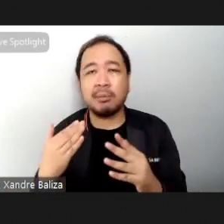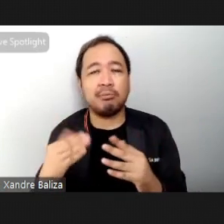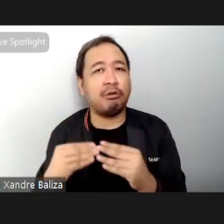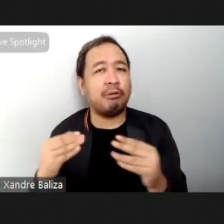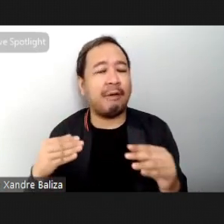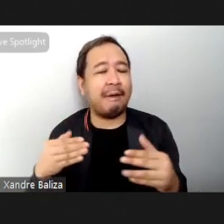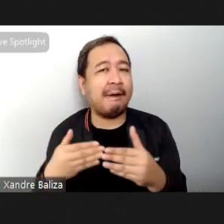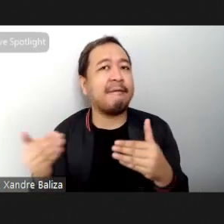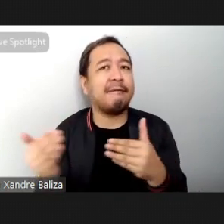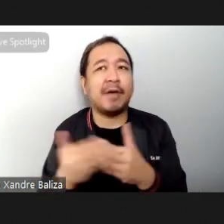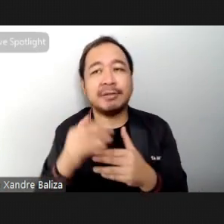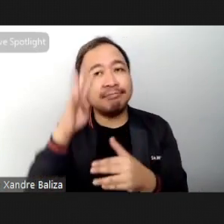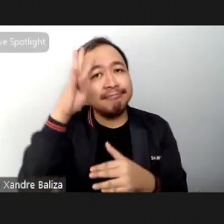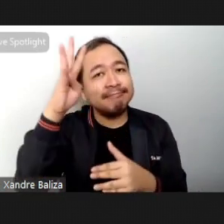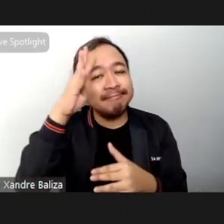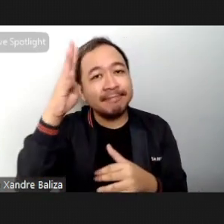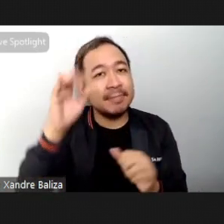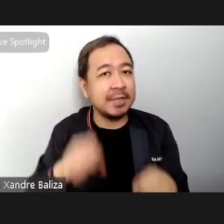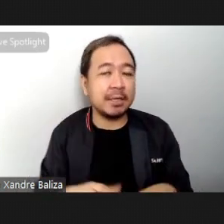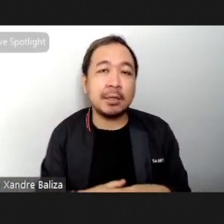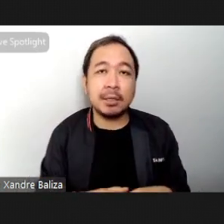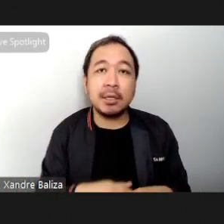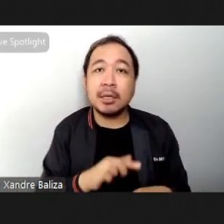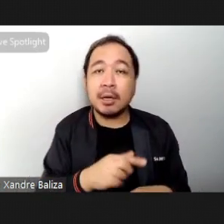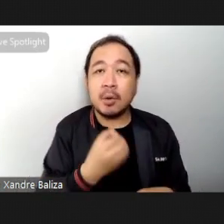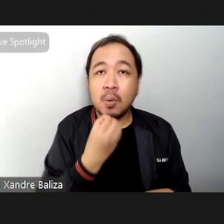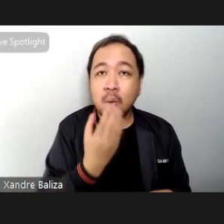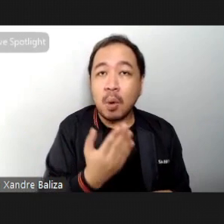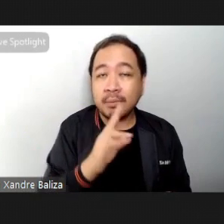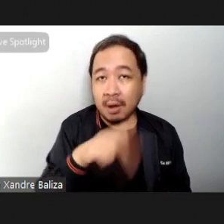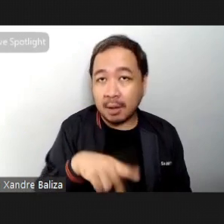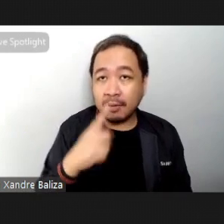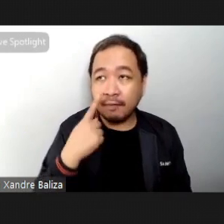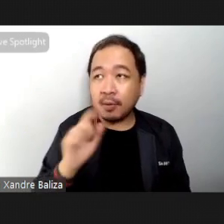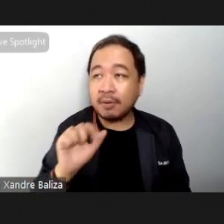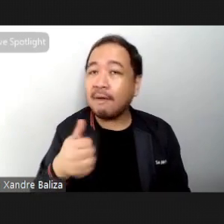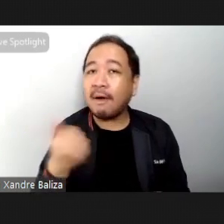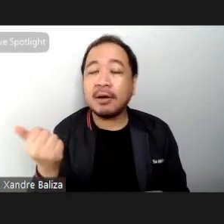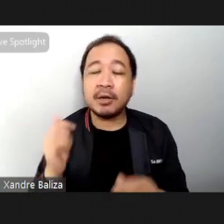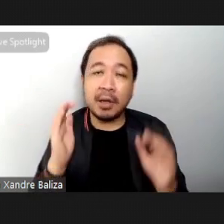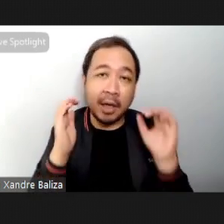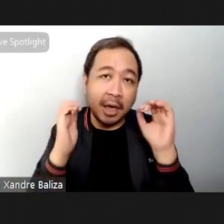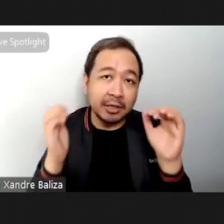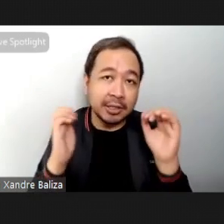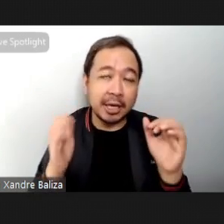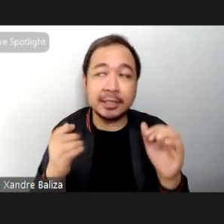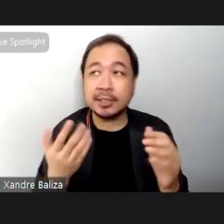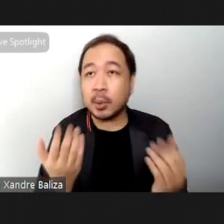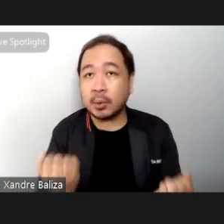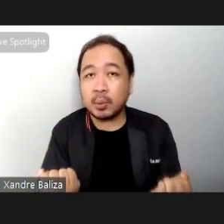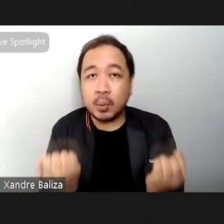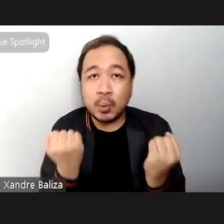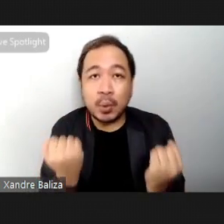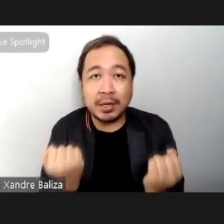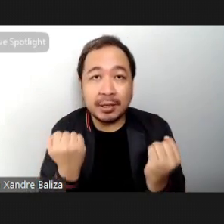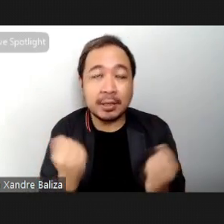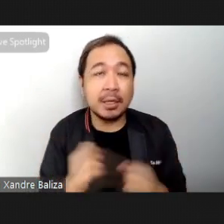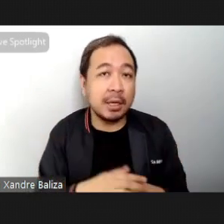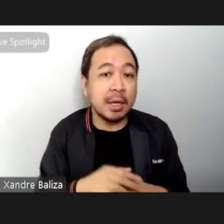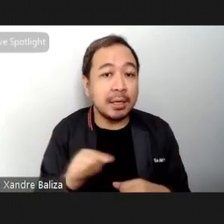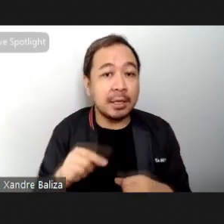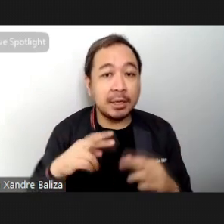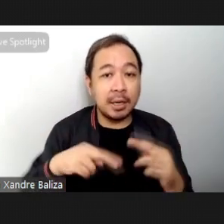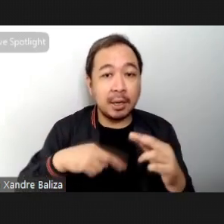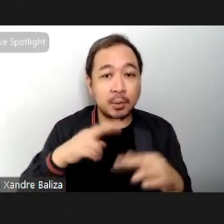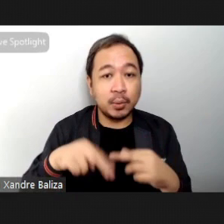ones you can do row flow as a warm up for another exercise such as running or even weight lifting and you can also use the rope as